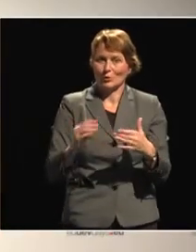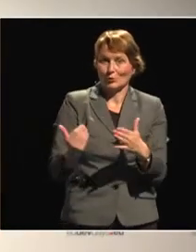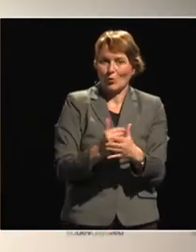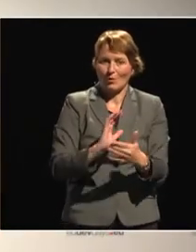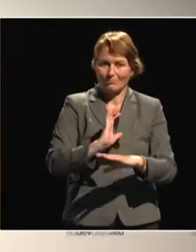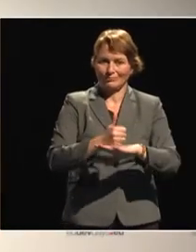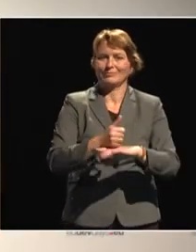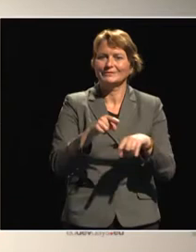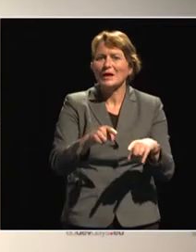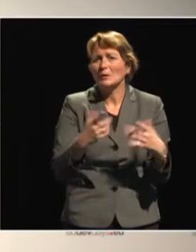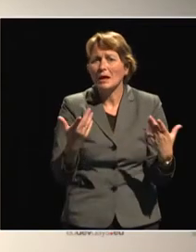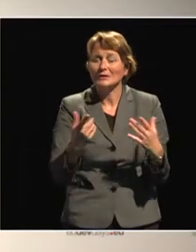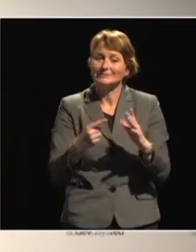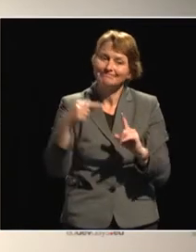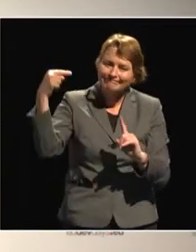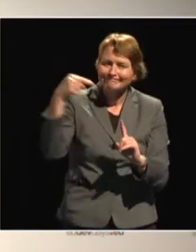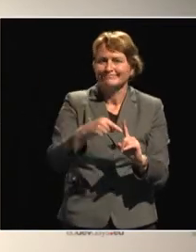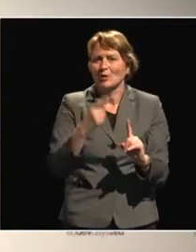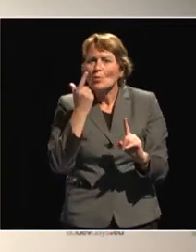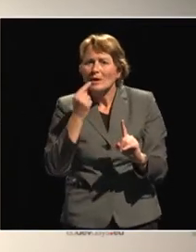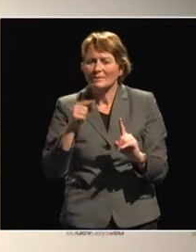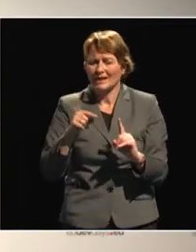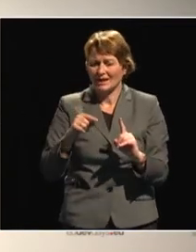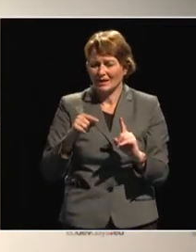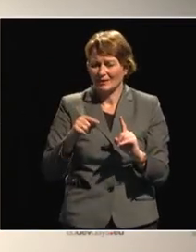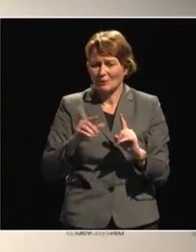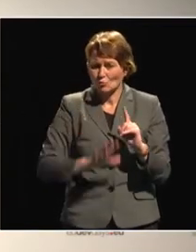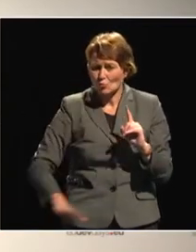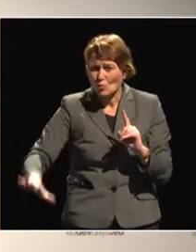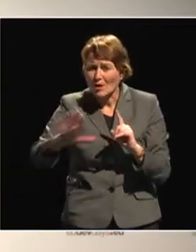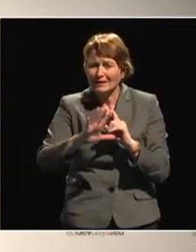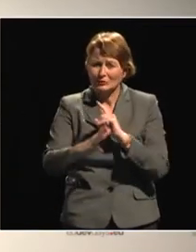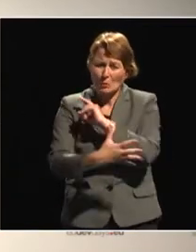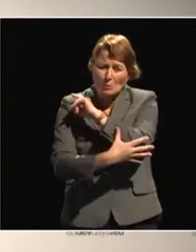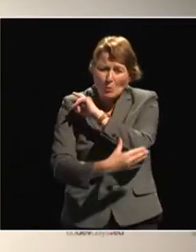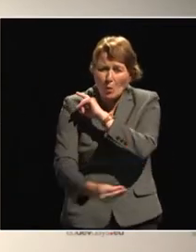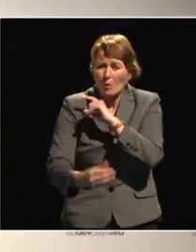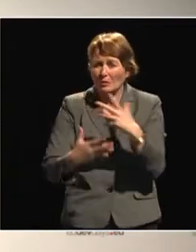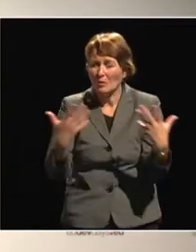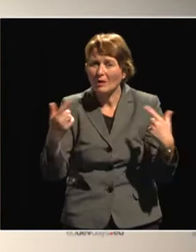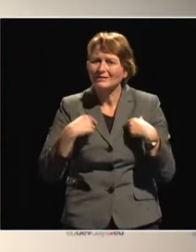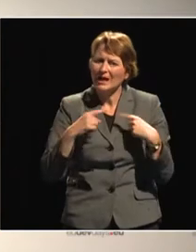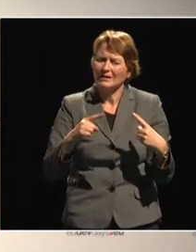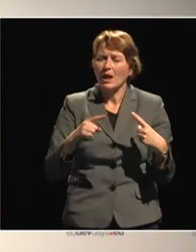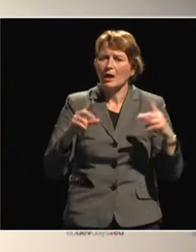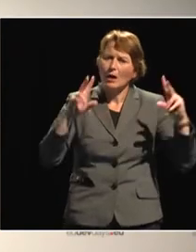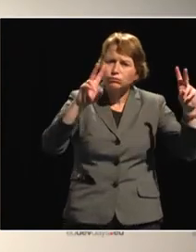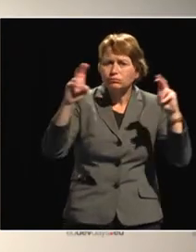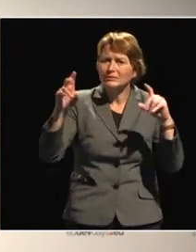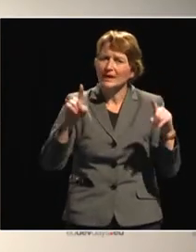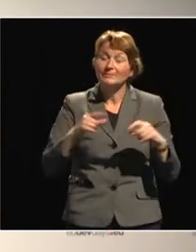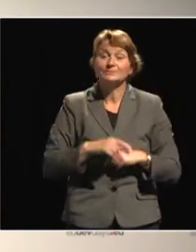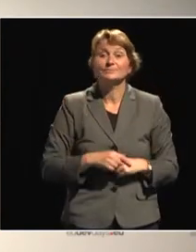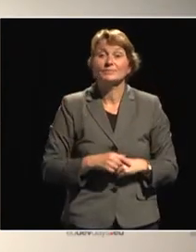poor region, and with some of the subsidies on the interest also. Financial